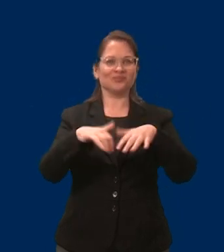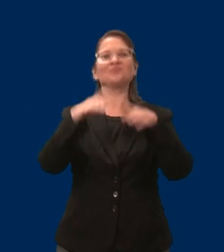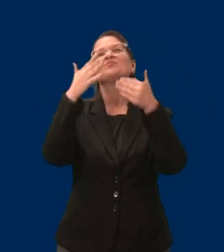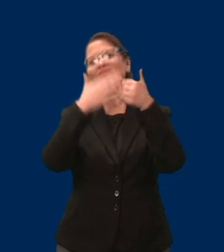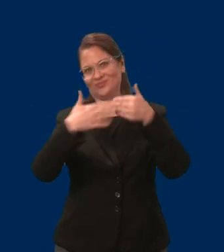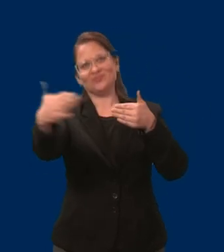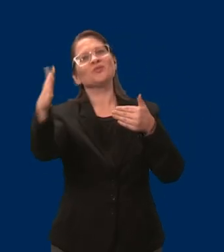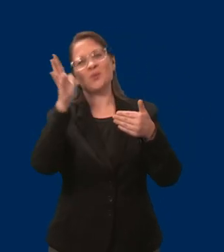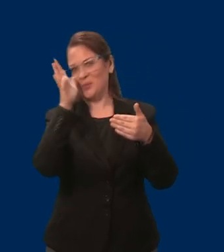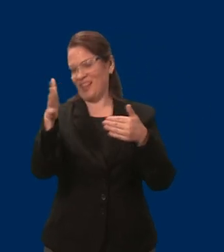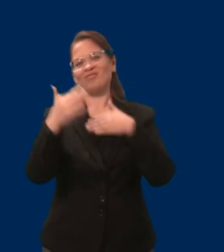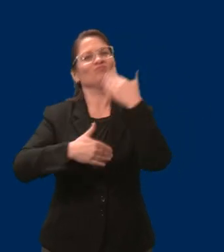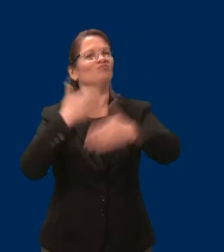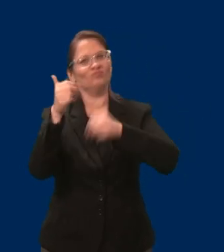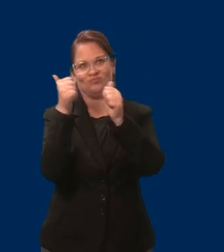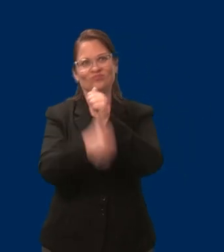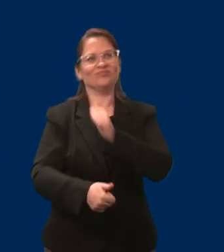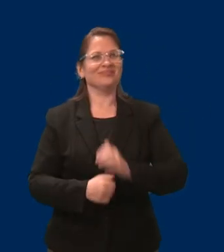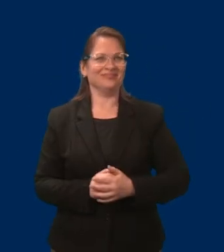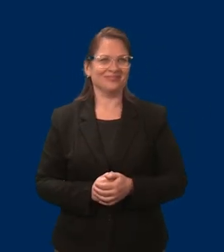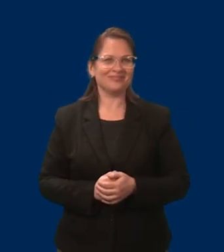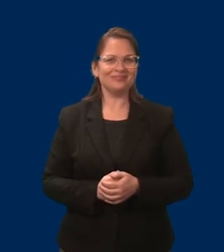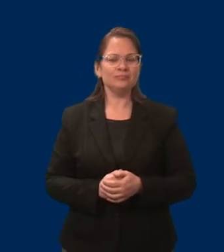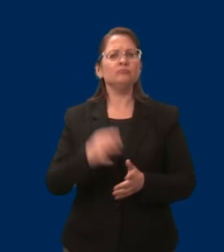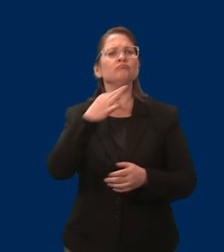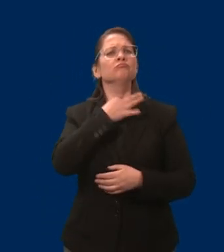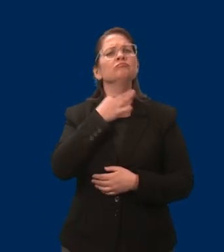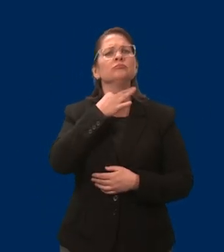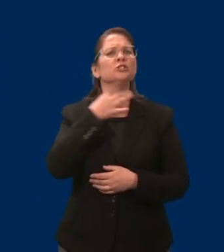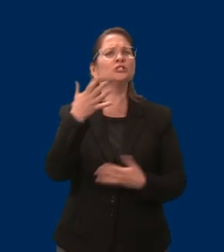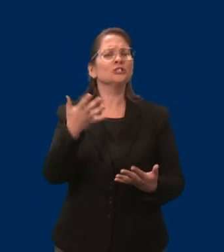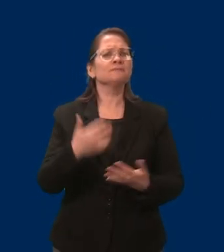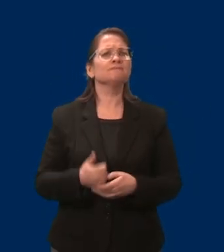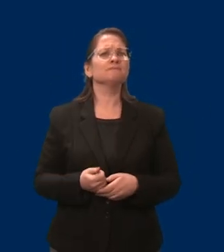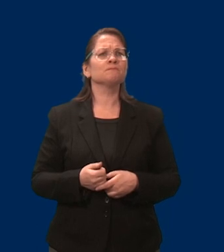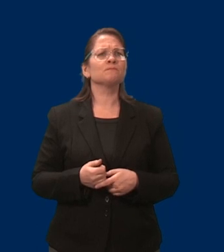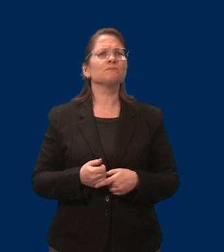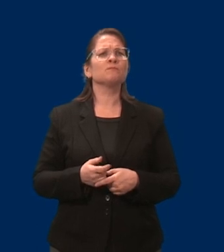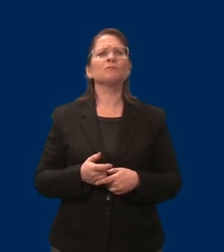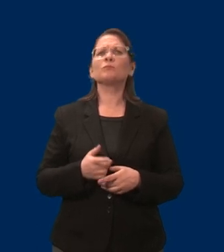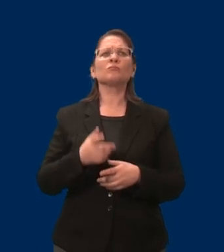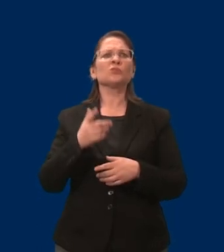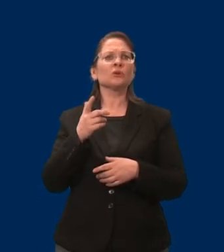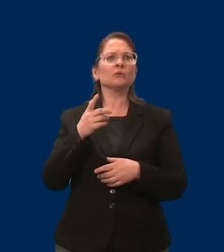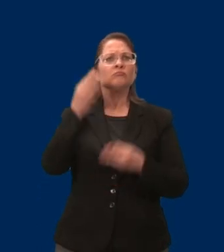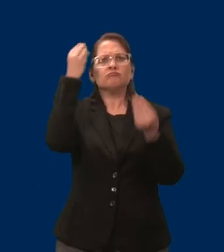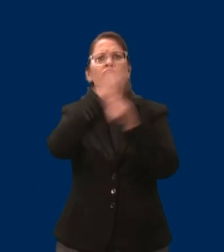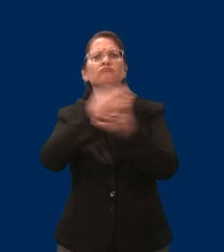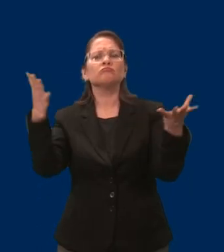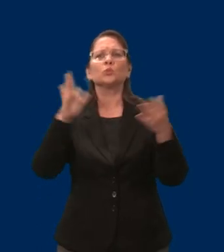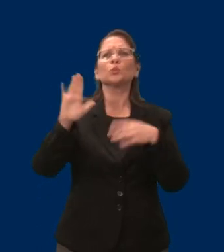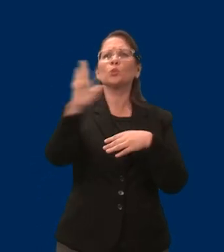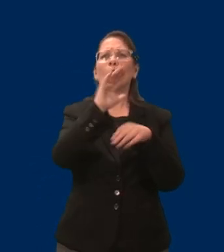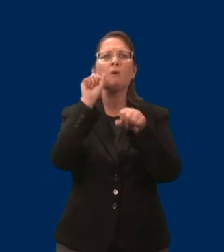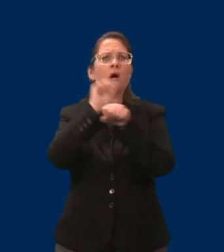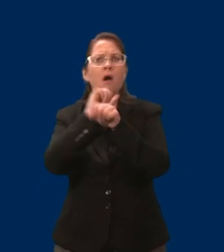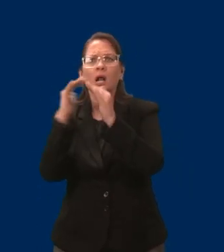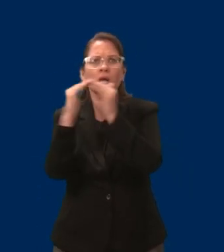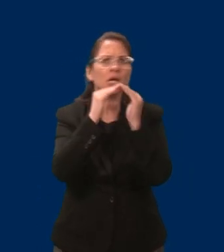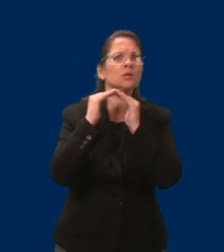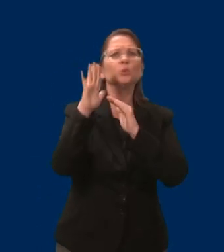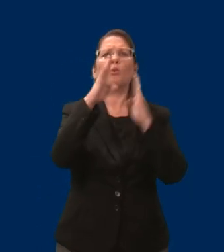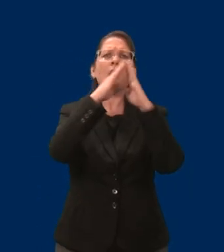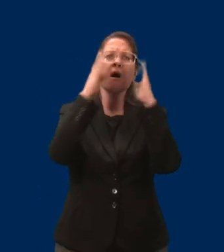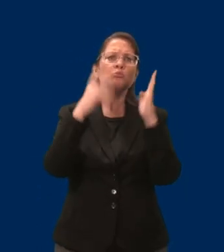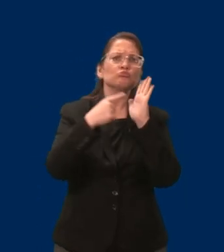really curious as to what the message you would like to your fellow colleagues and your the House of Representatives and fellow senators on